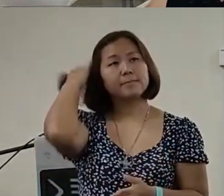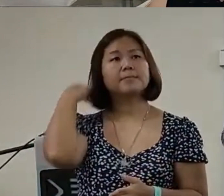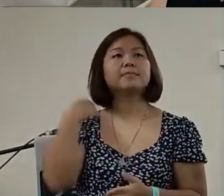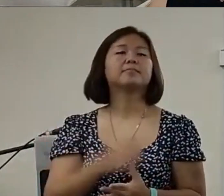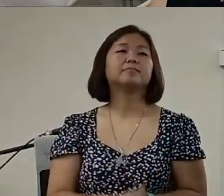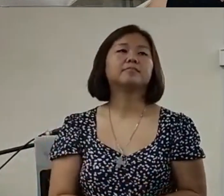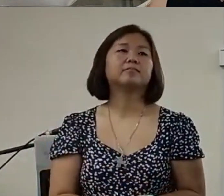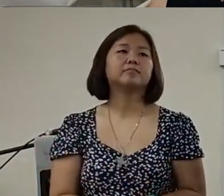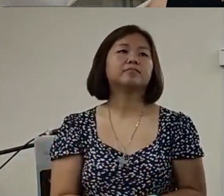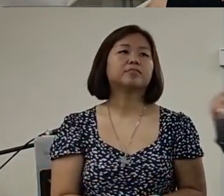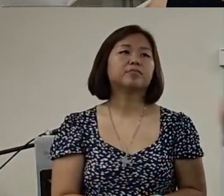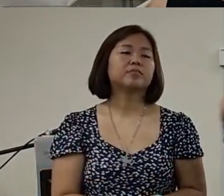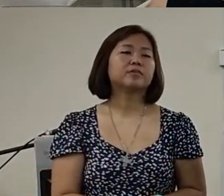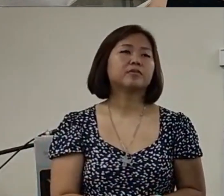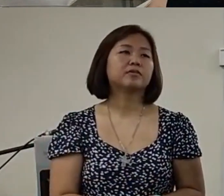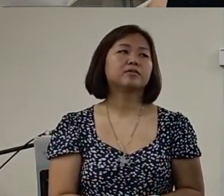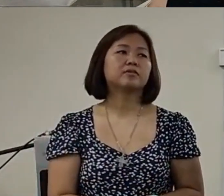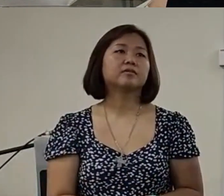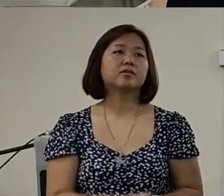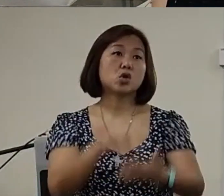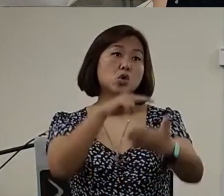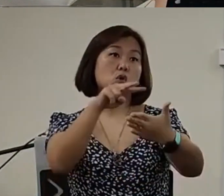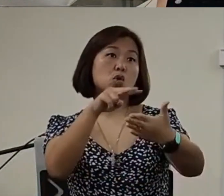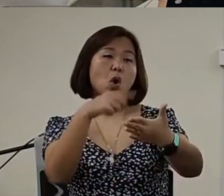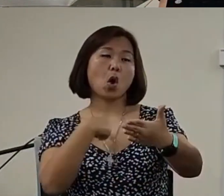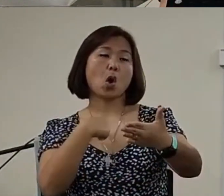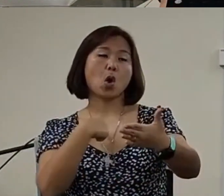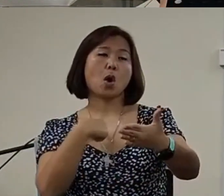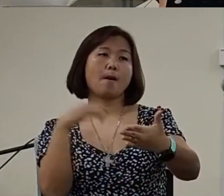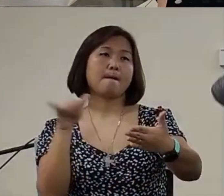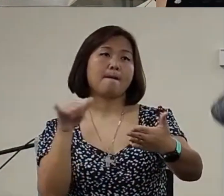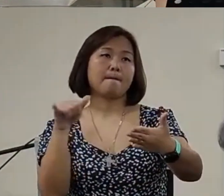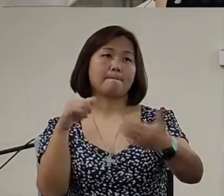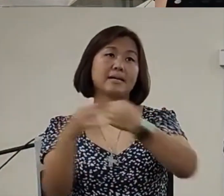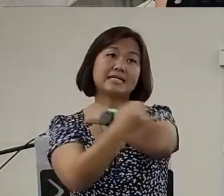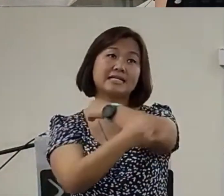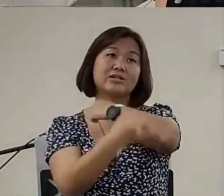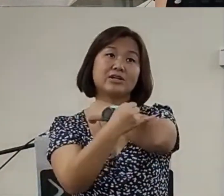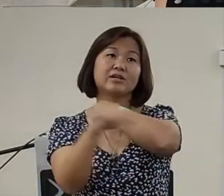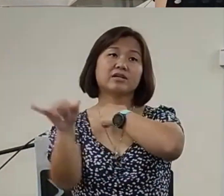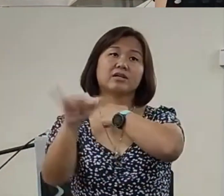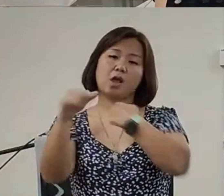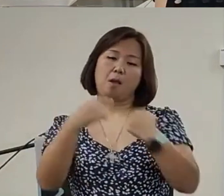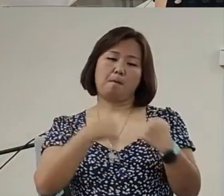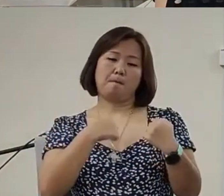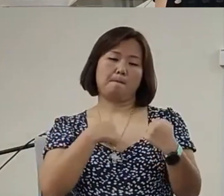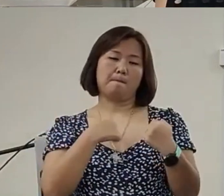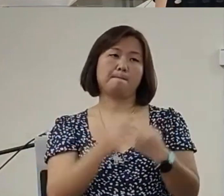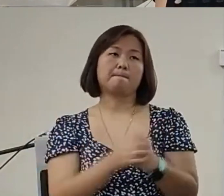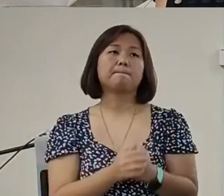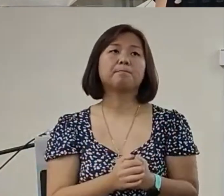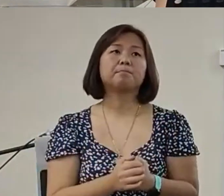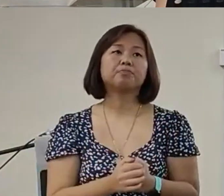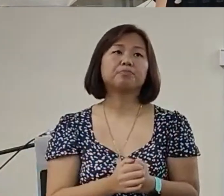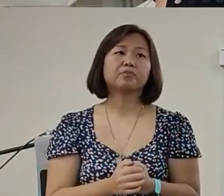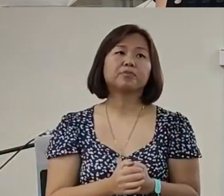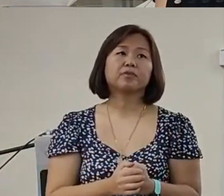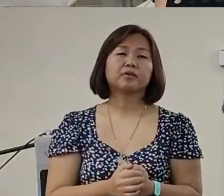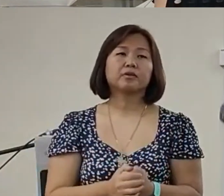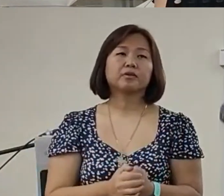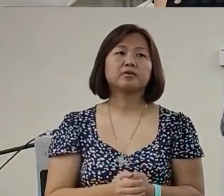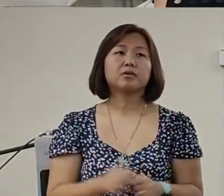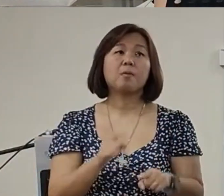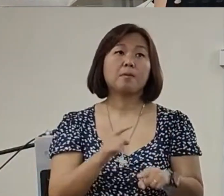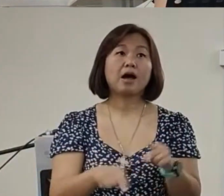Abraham Isaac so you put it in your context today it's me so God is telling me so God is saying but you Jasmine